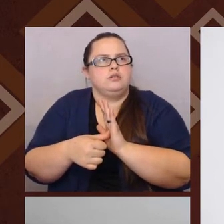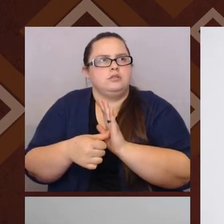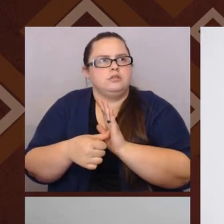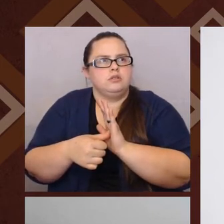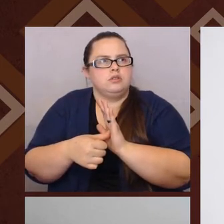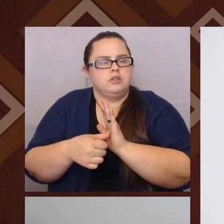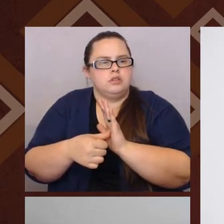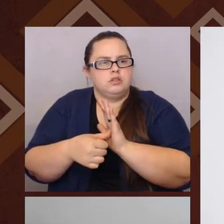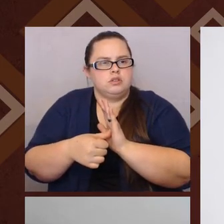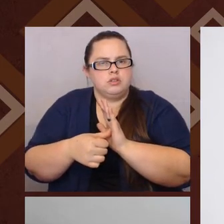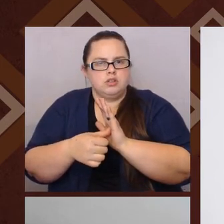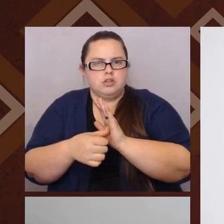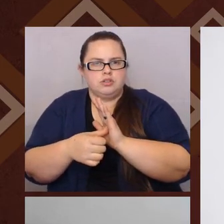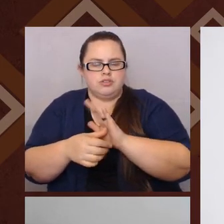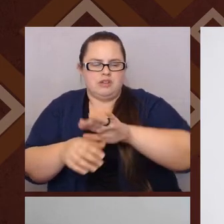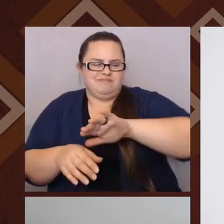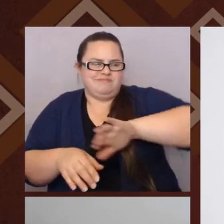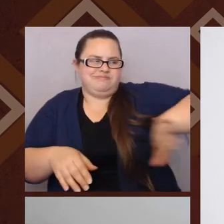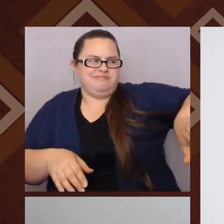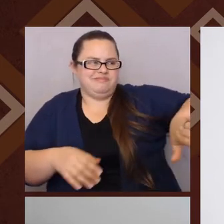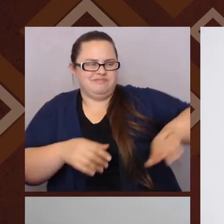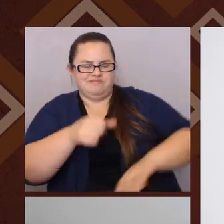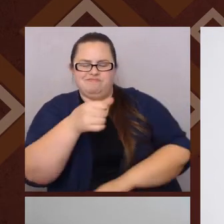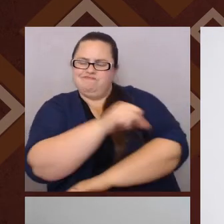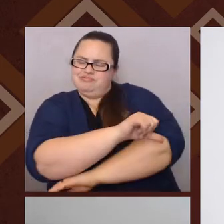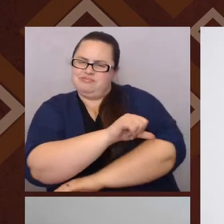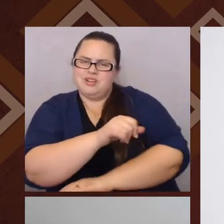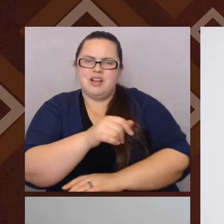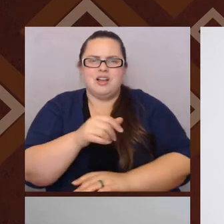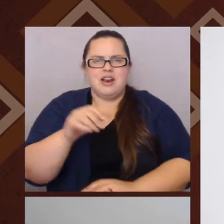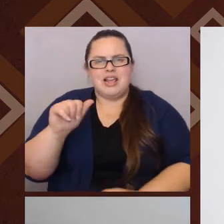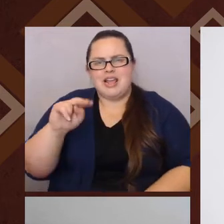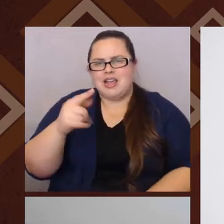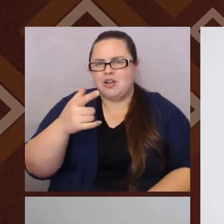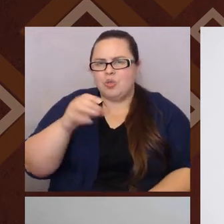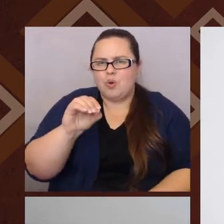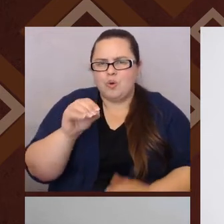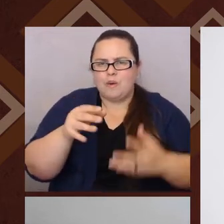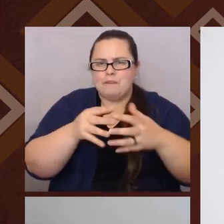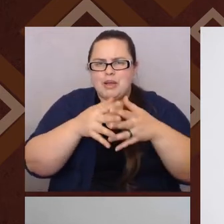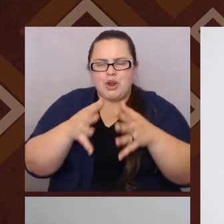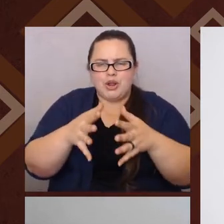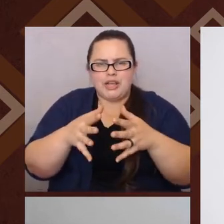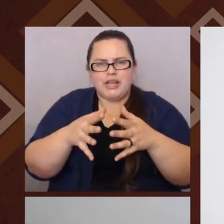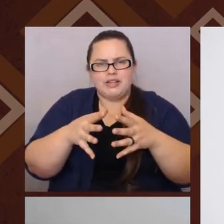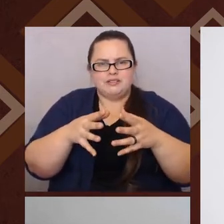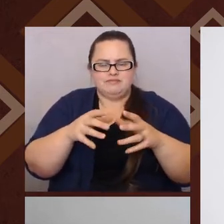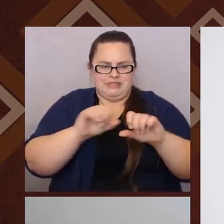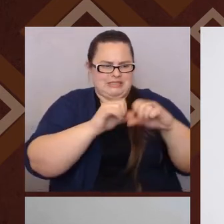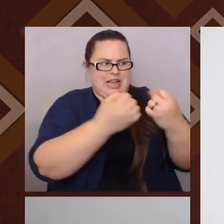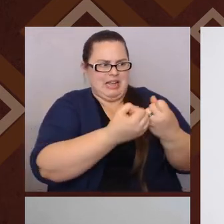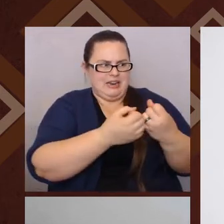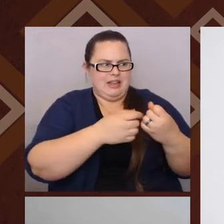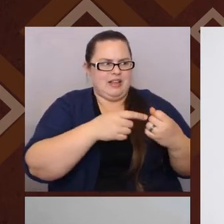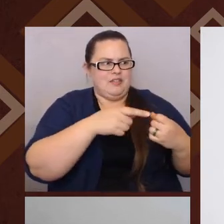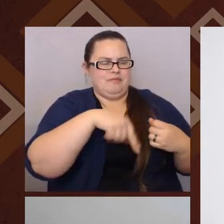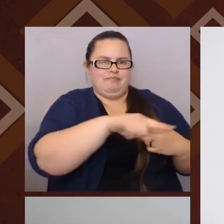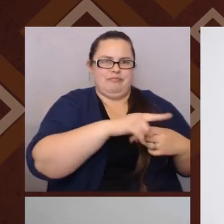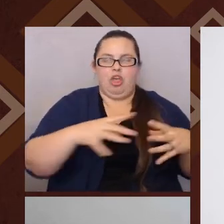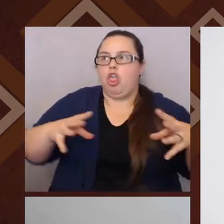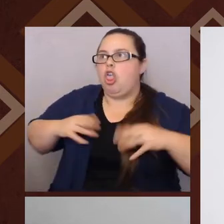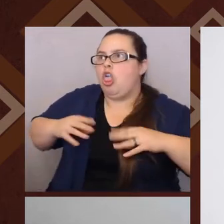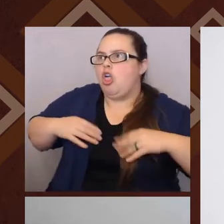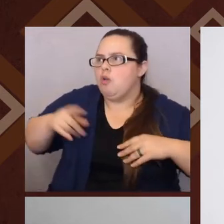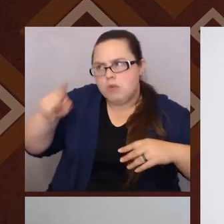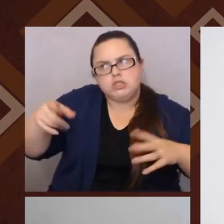of Anglo American society and Anglo American acceptance. Um, and who wanted to be accepted. Um, on their own